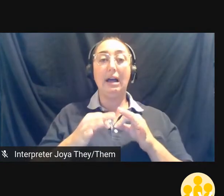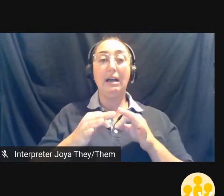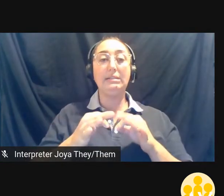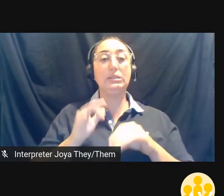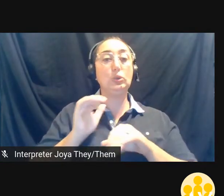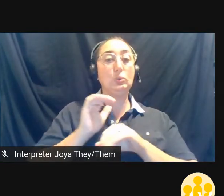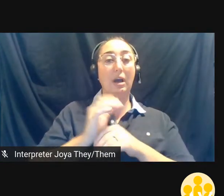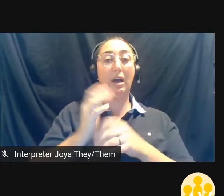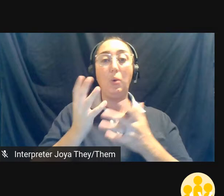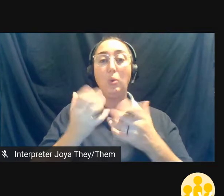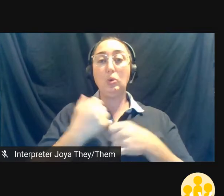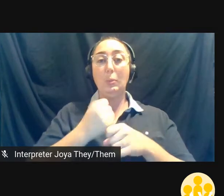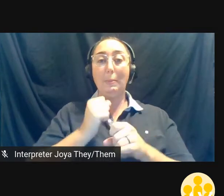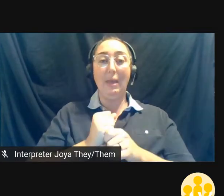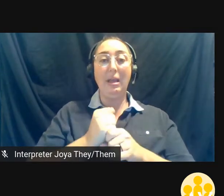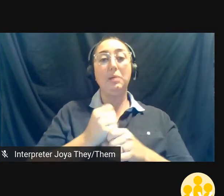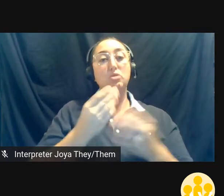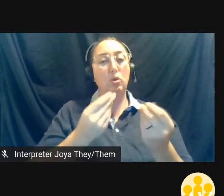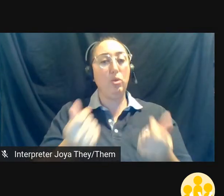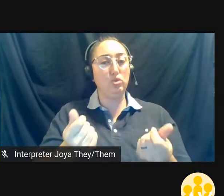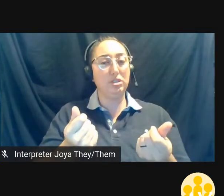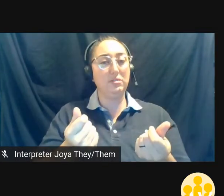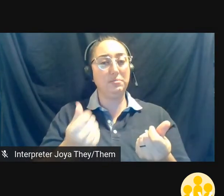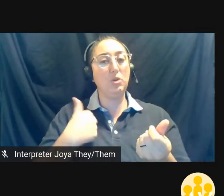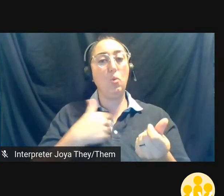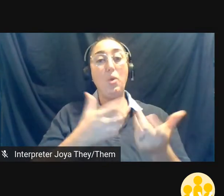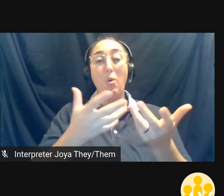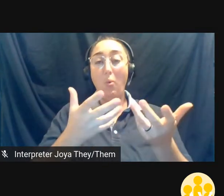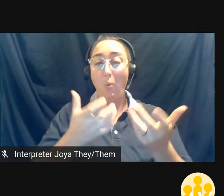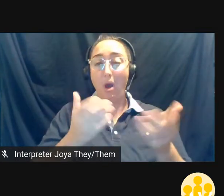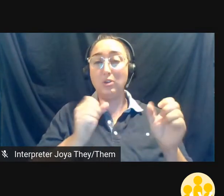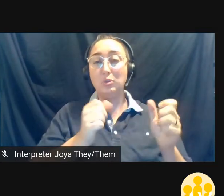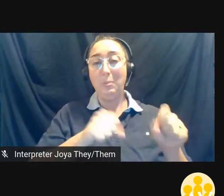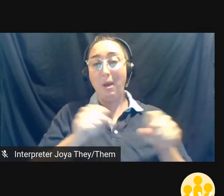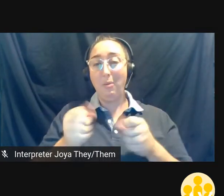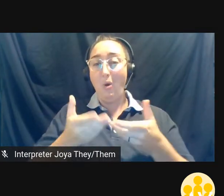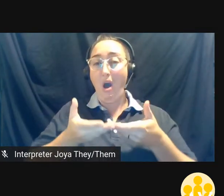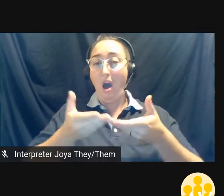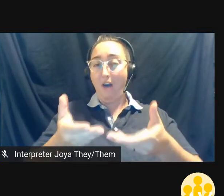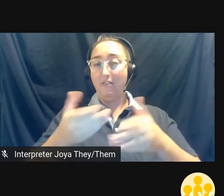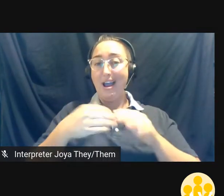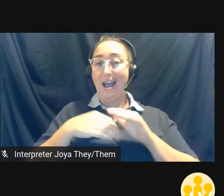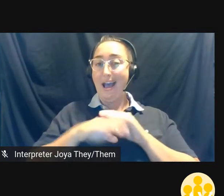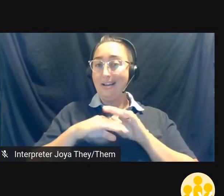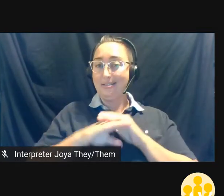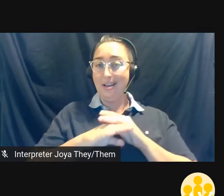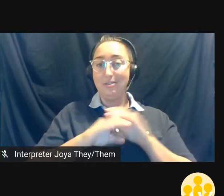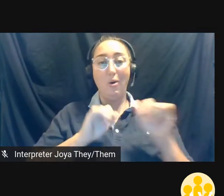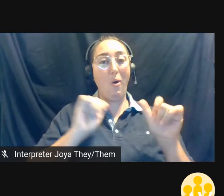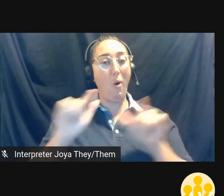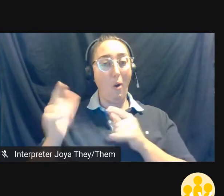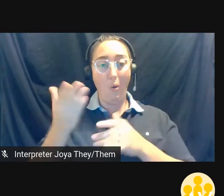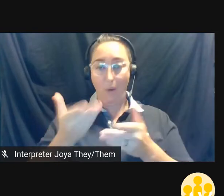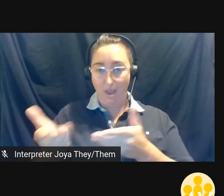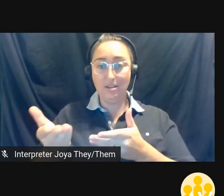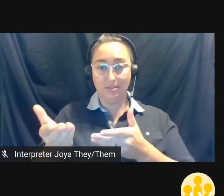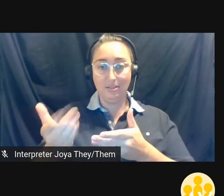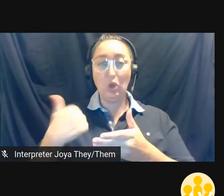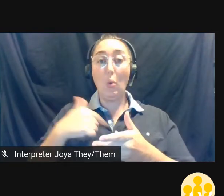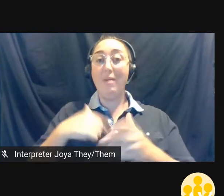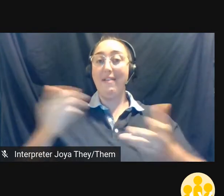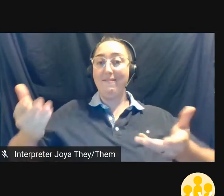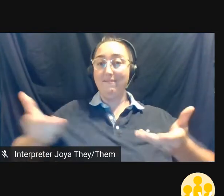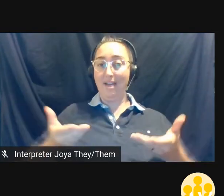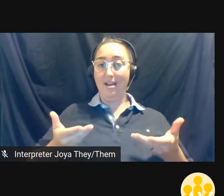a vertical solution tonight. What we want to be able to offer is access in all forms. And so we've invited